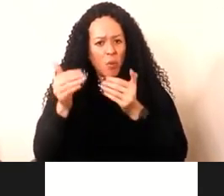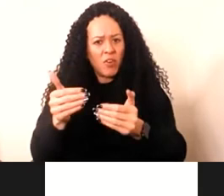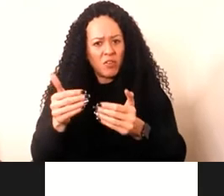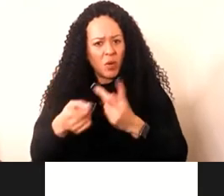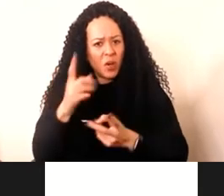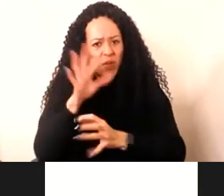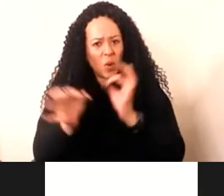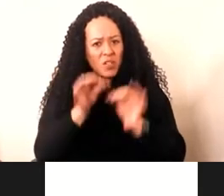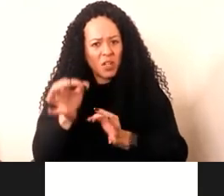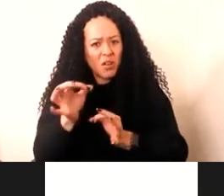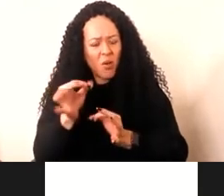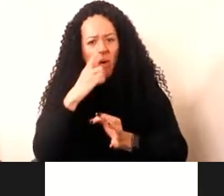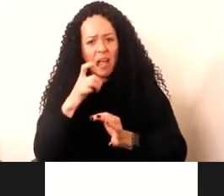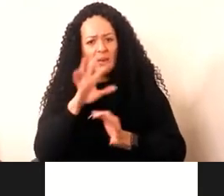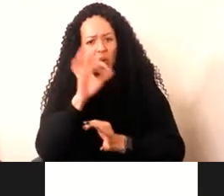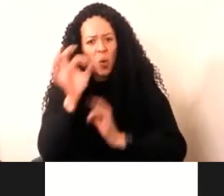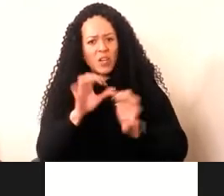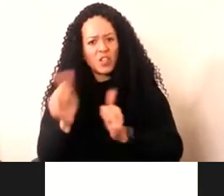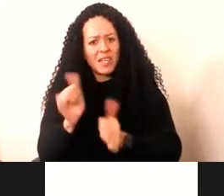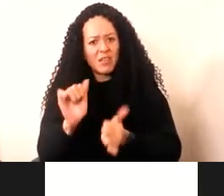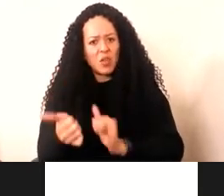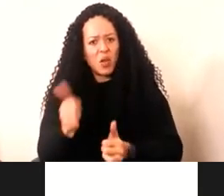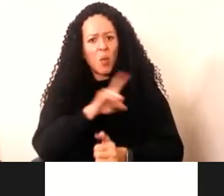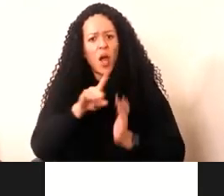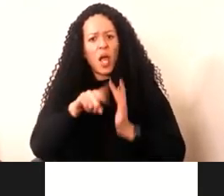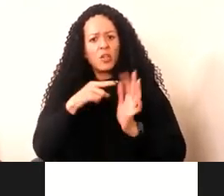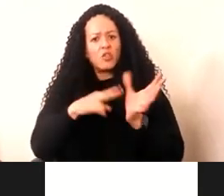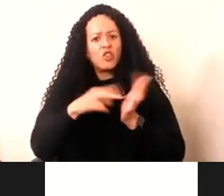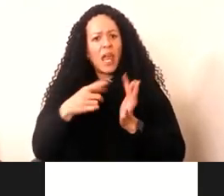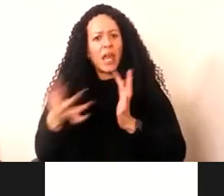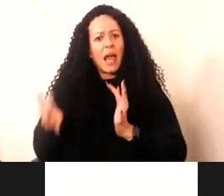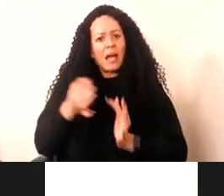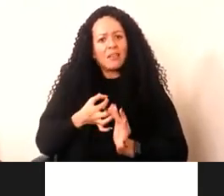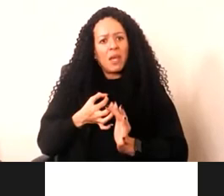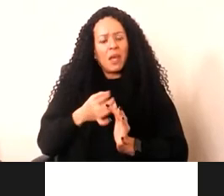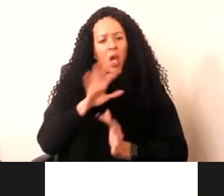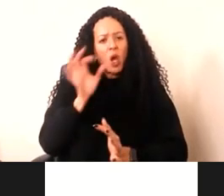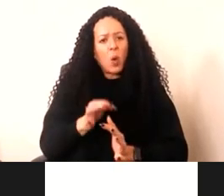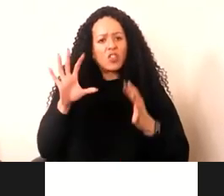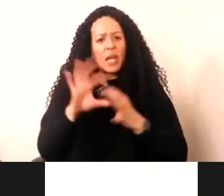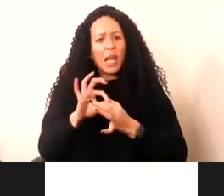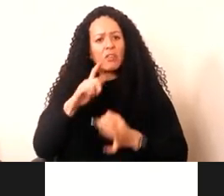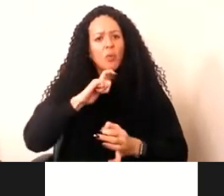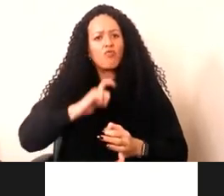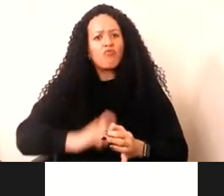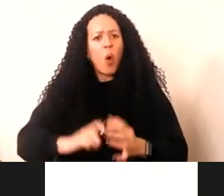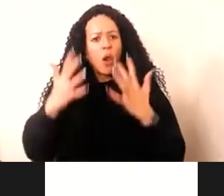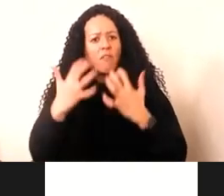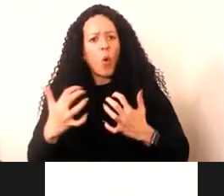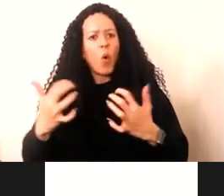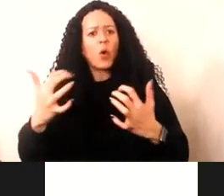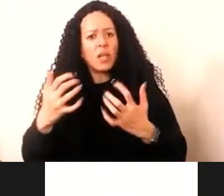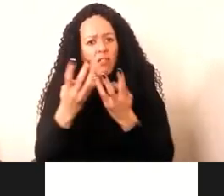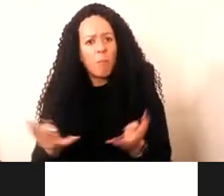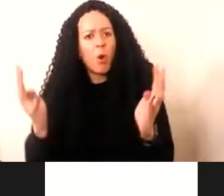in turn, but as Jane asked a question about the role of audiences and publics